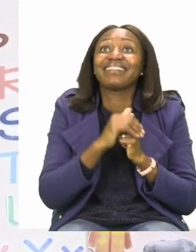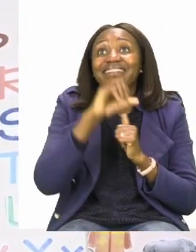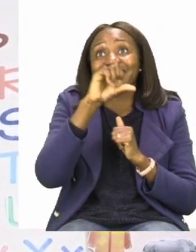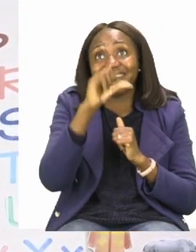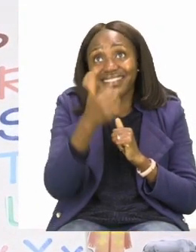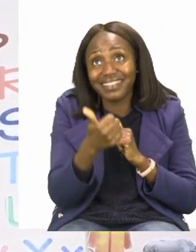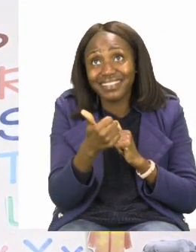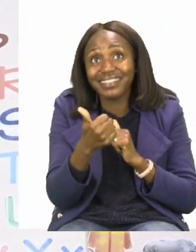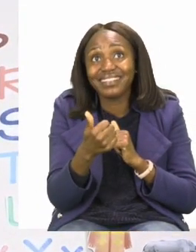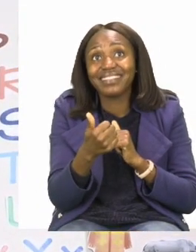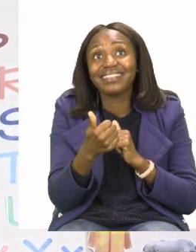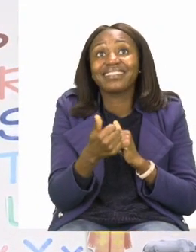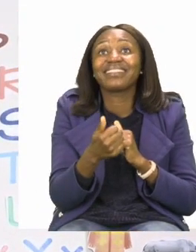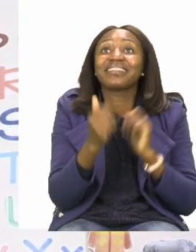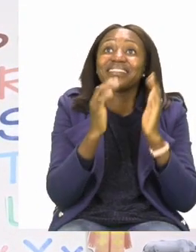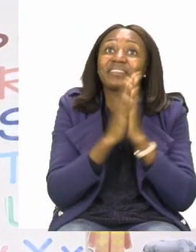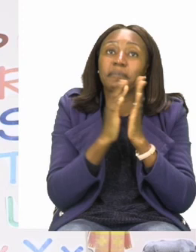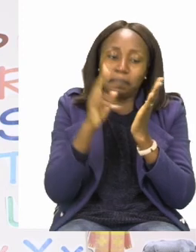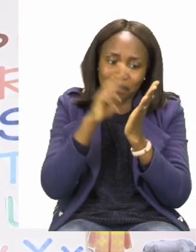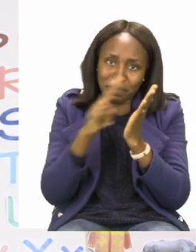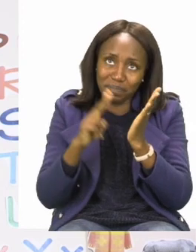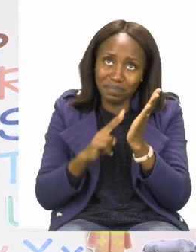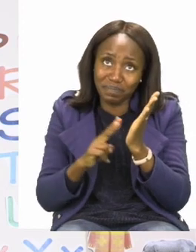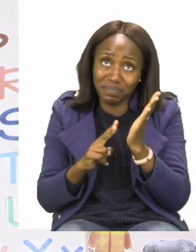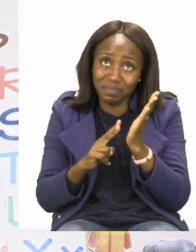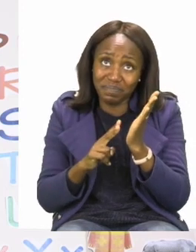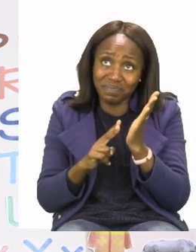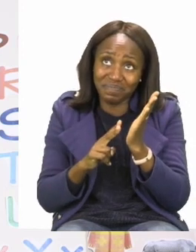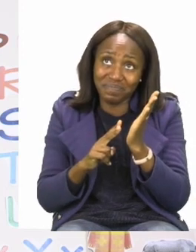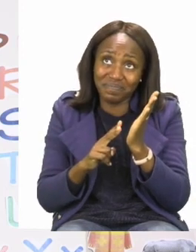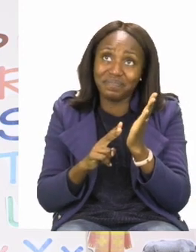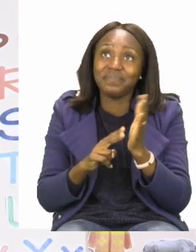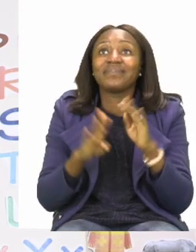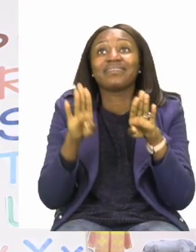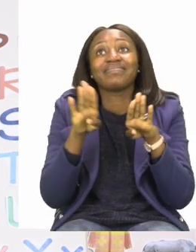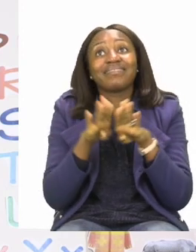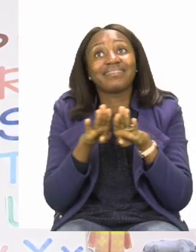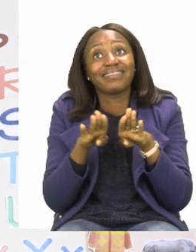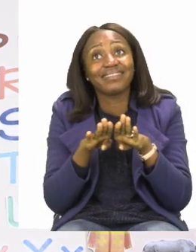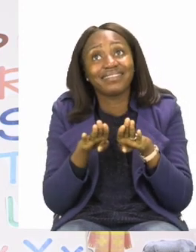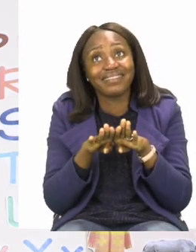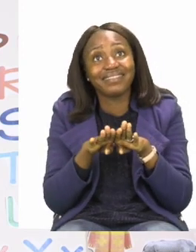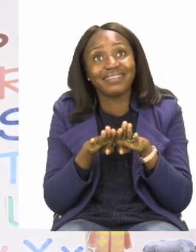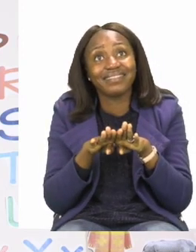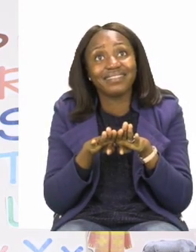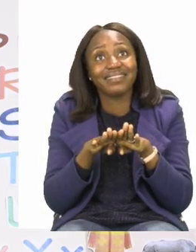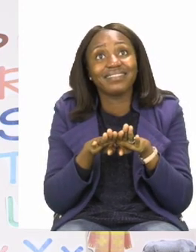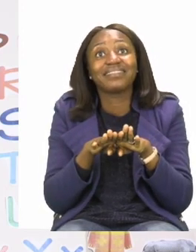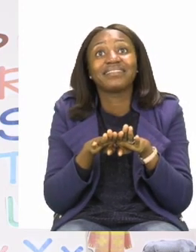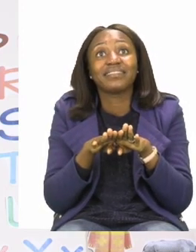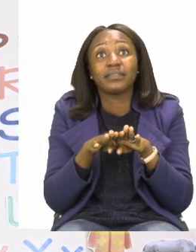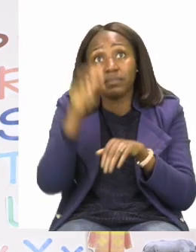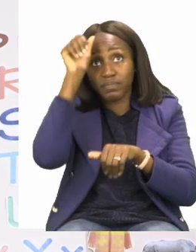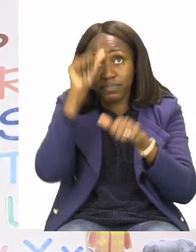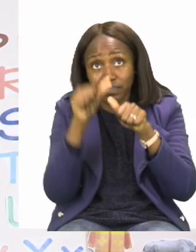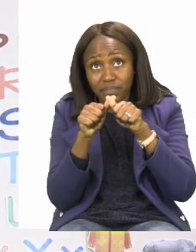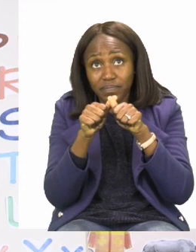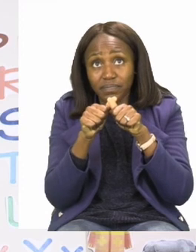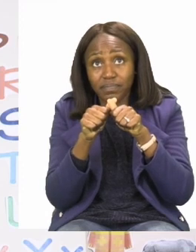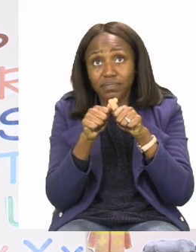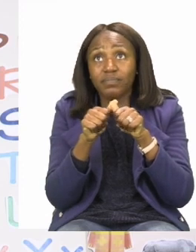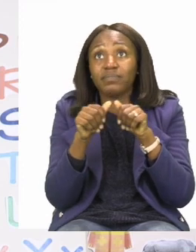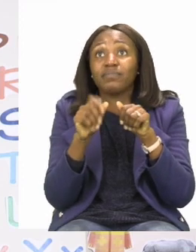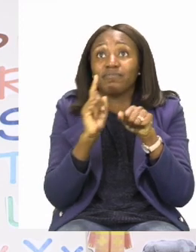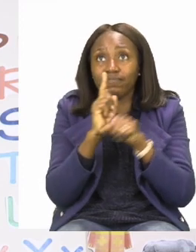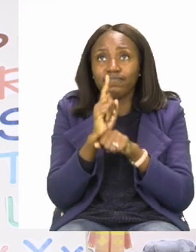of the exercise, I want you to read after you have done your experiments. Remember, the first part is to predict,